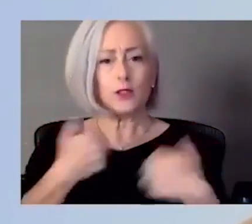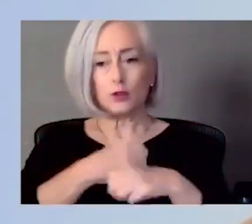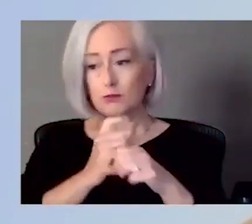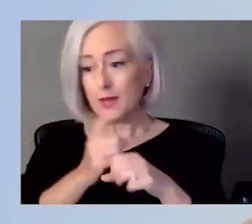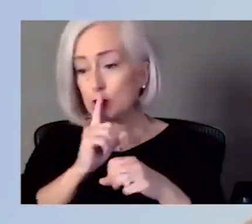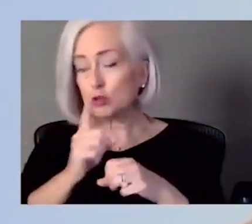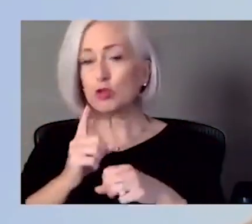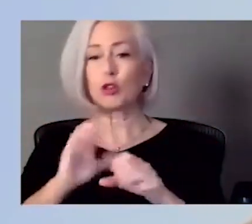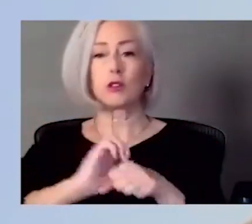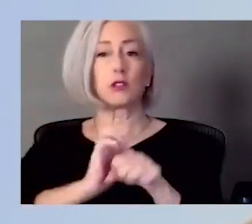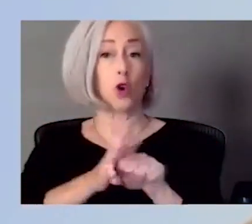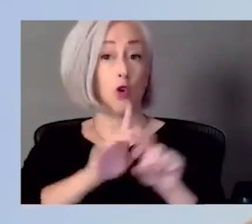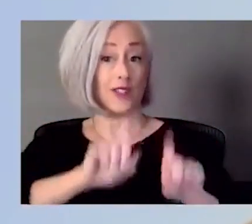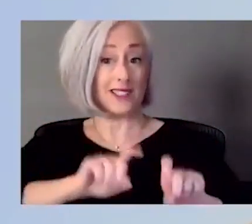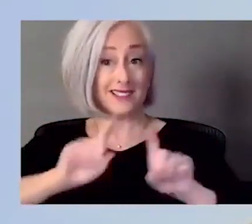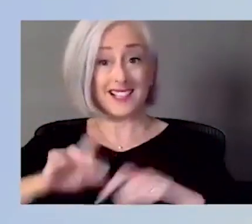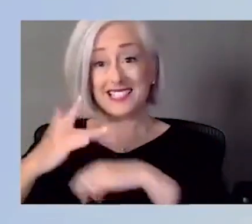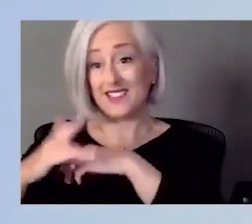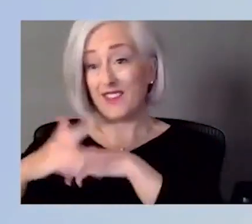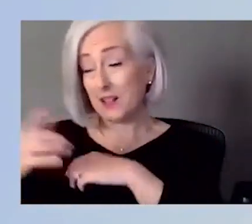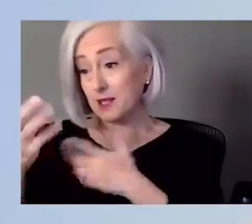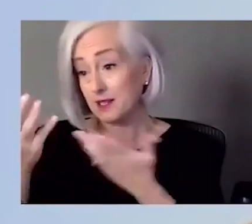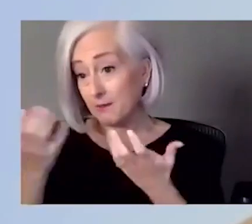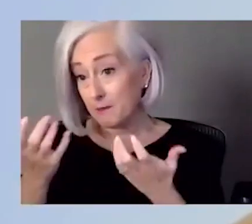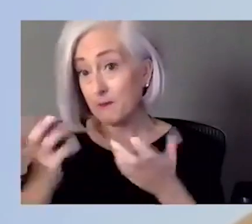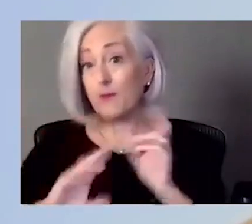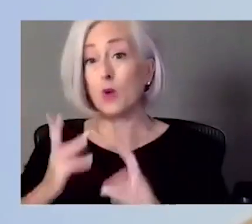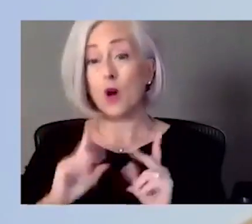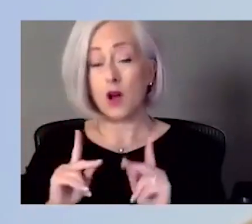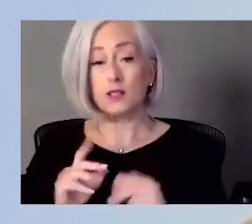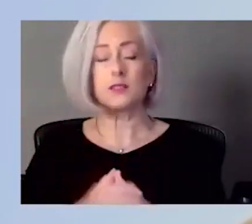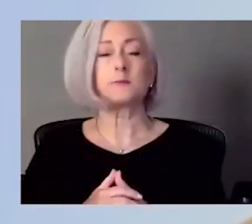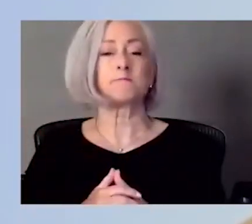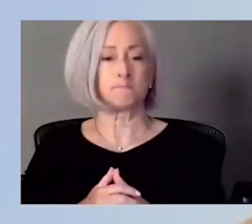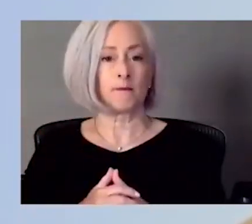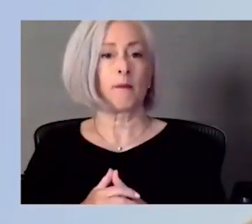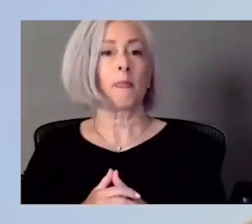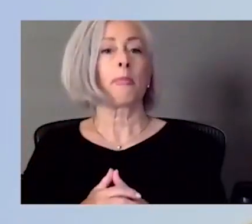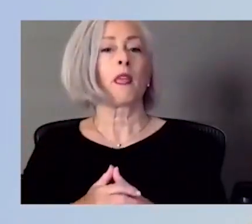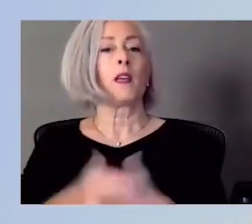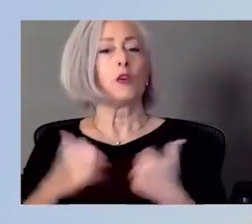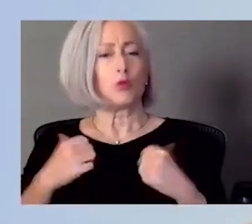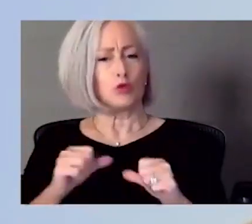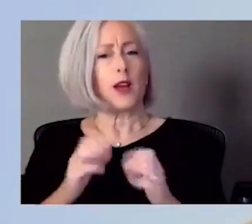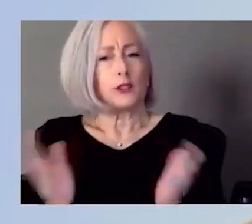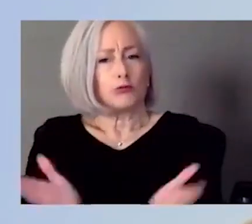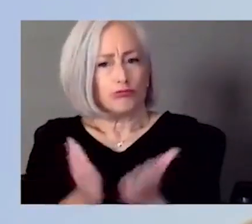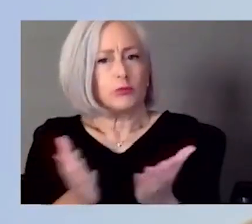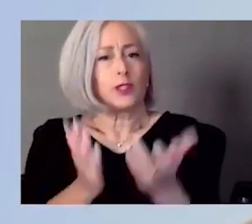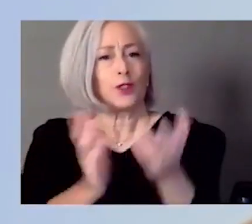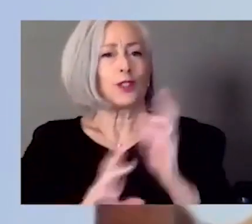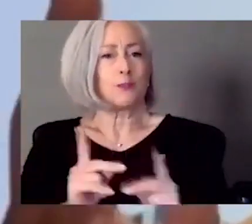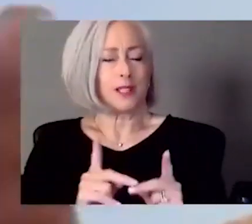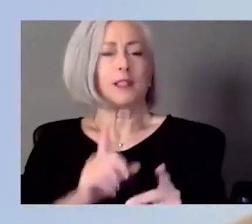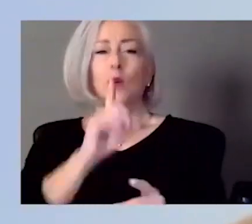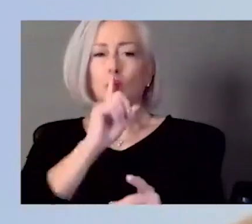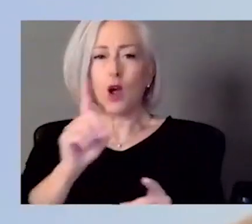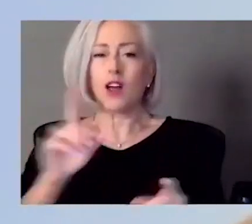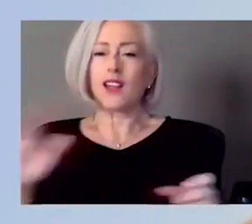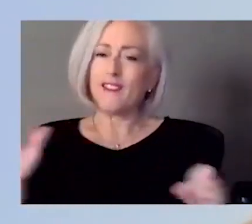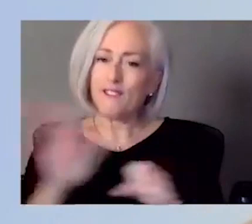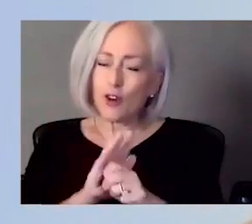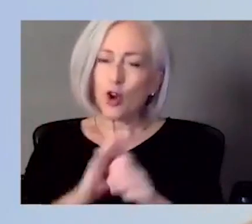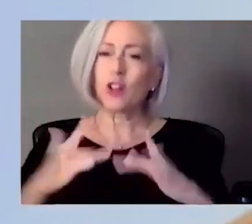available for those that want to be tested, trying to provide, uh, incentives. So really want to have a full day, full event in a